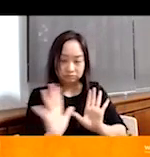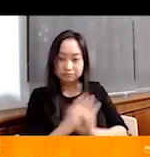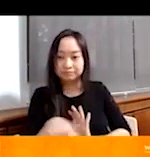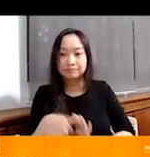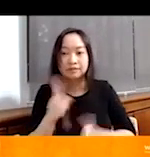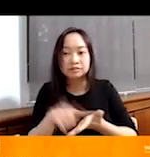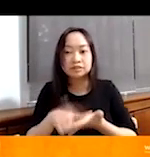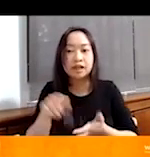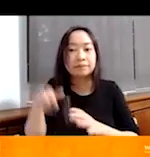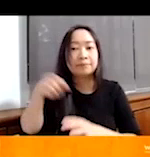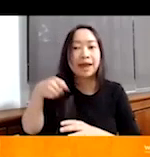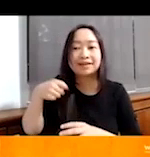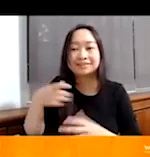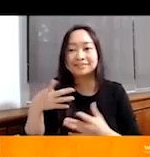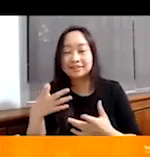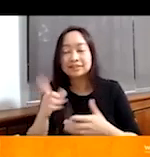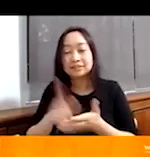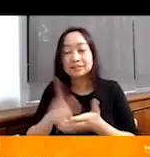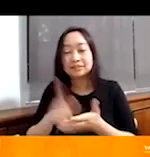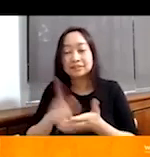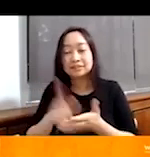escort them through settlements.